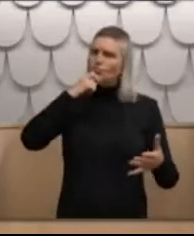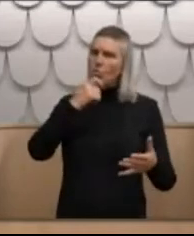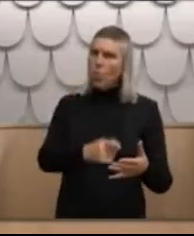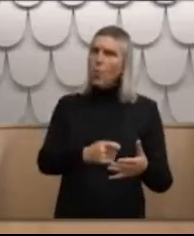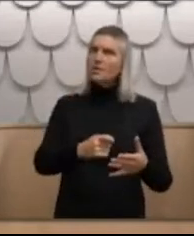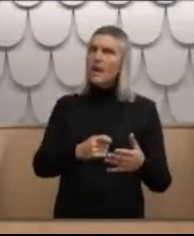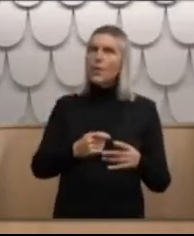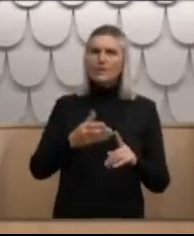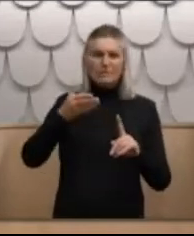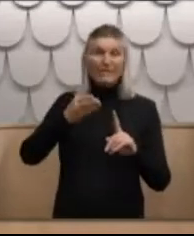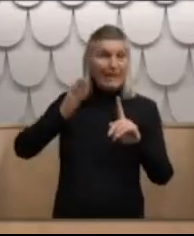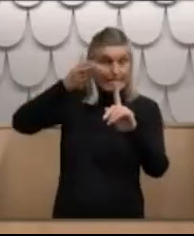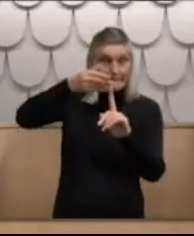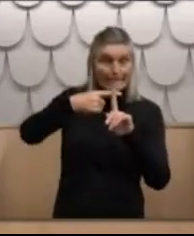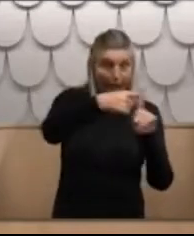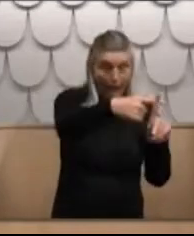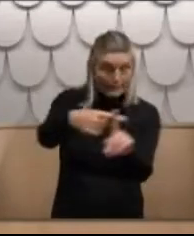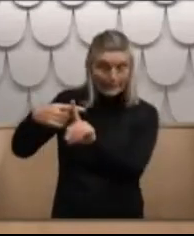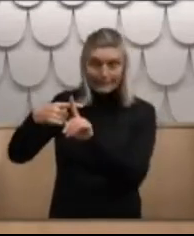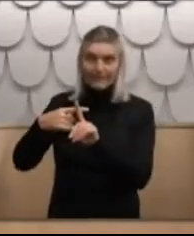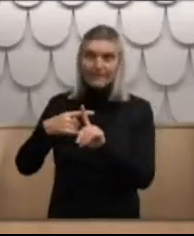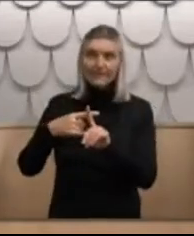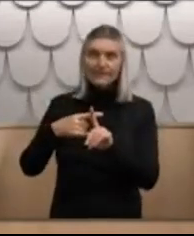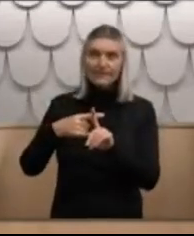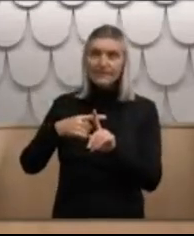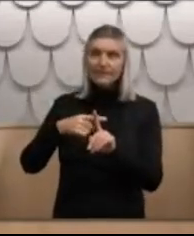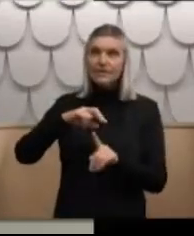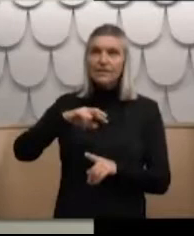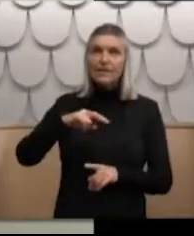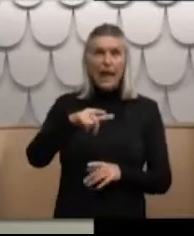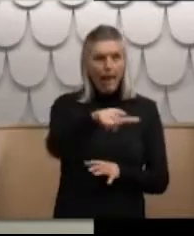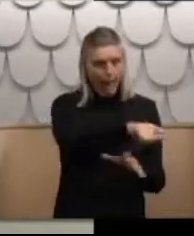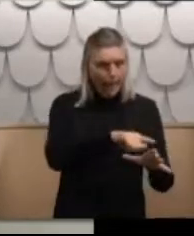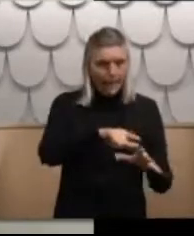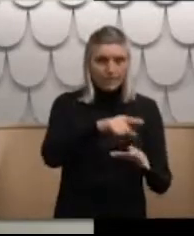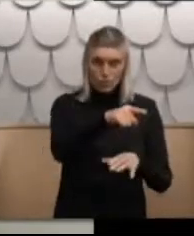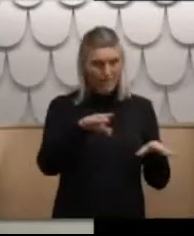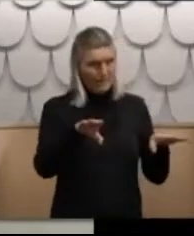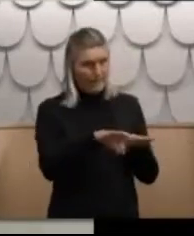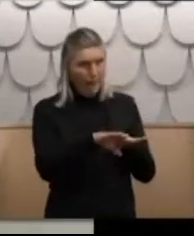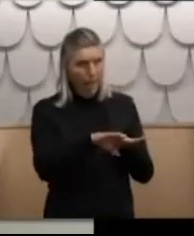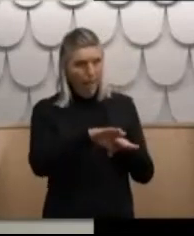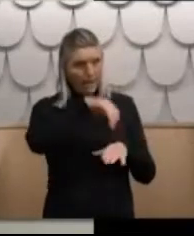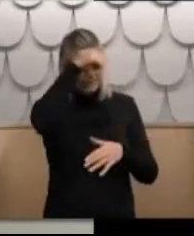Lake Ellis do you did you have any experiences like that for being Maori